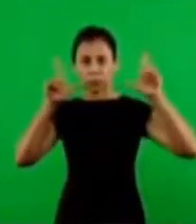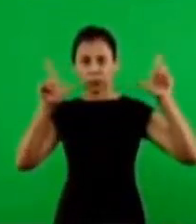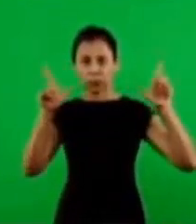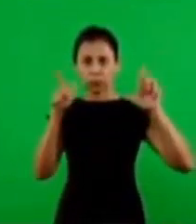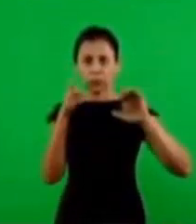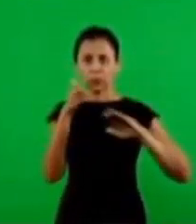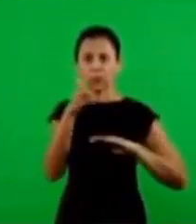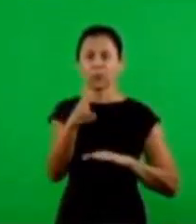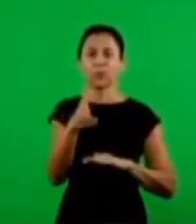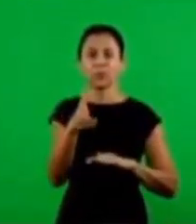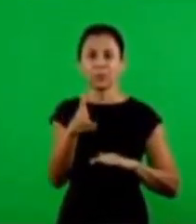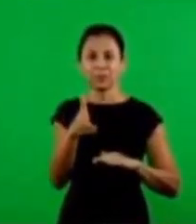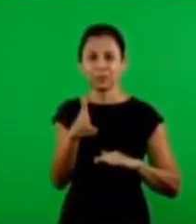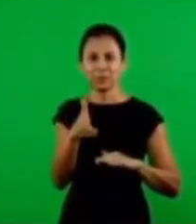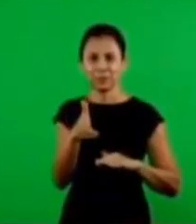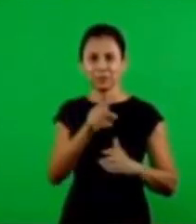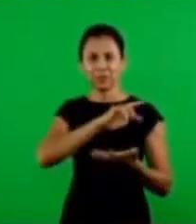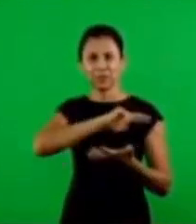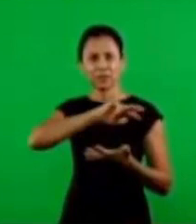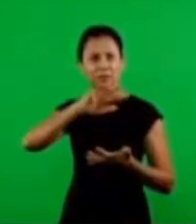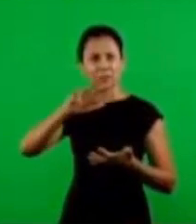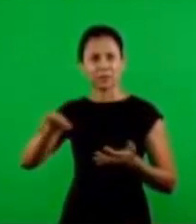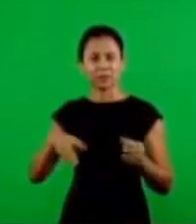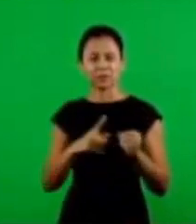400 thousand access and other